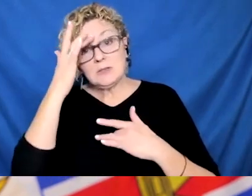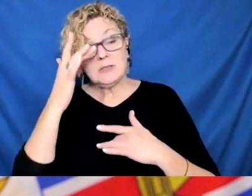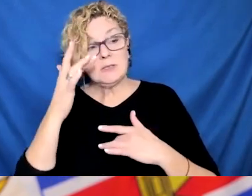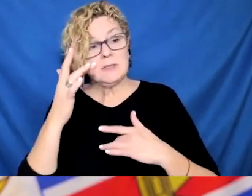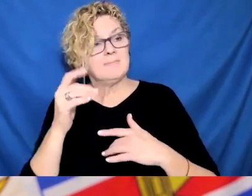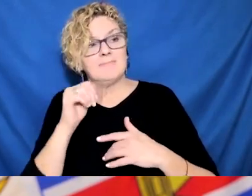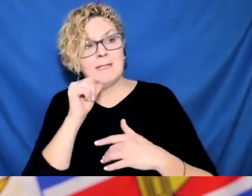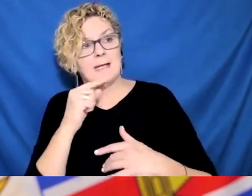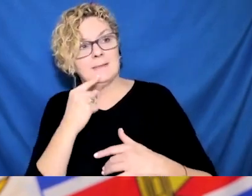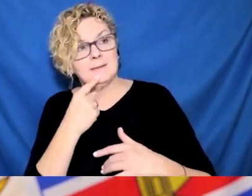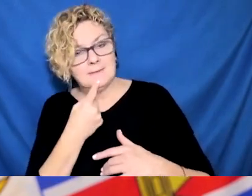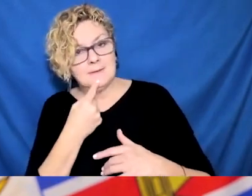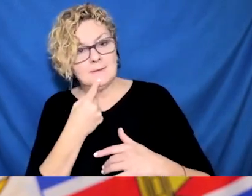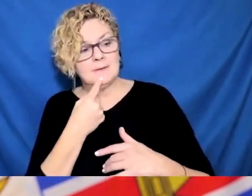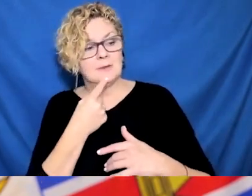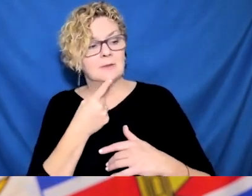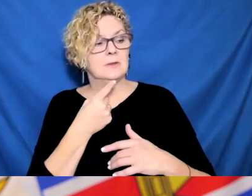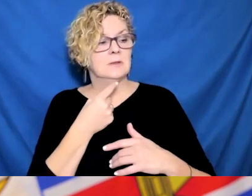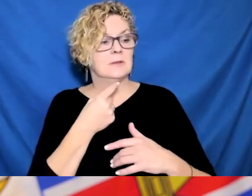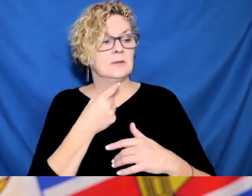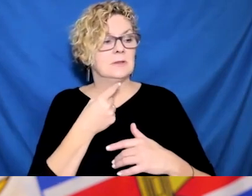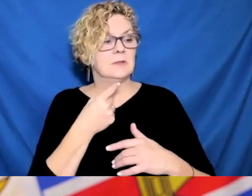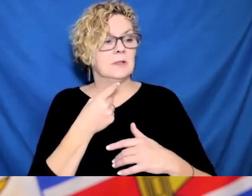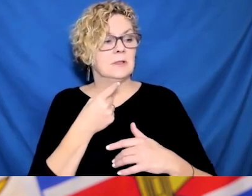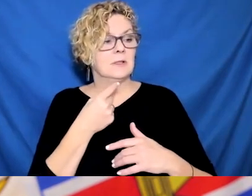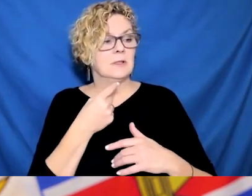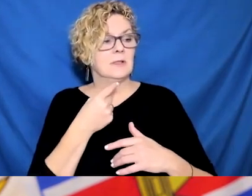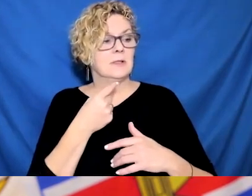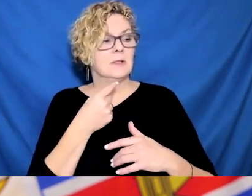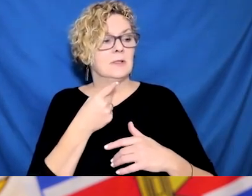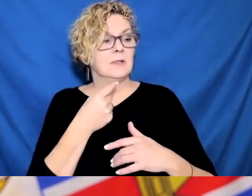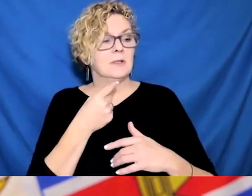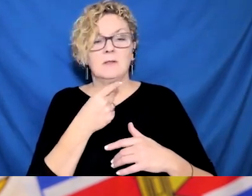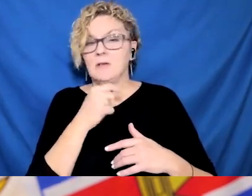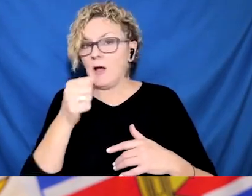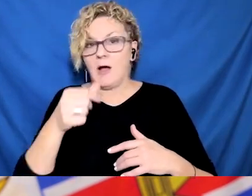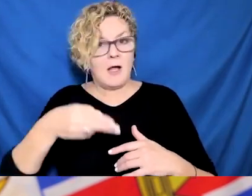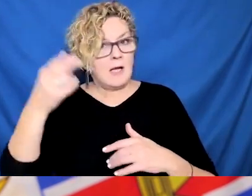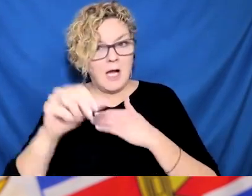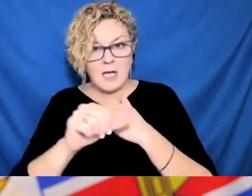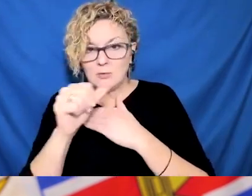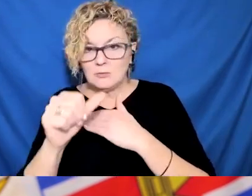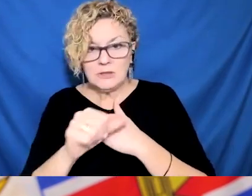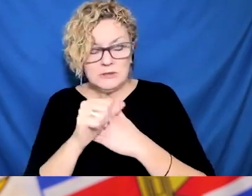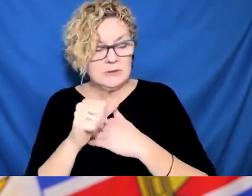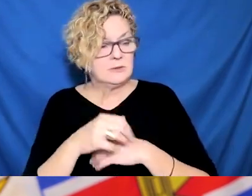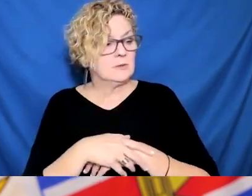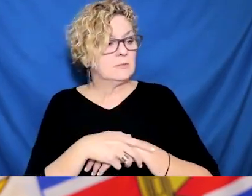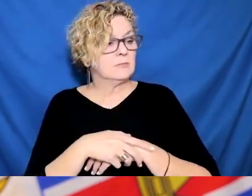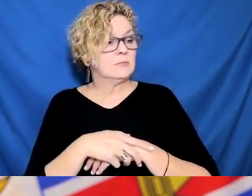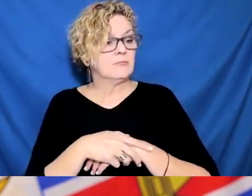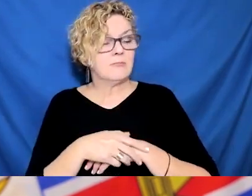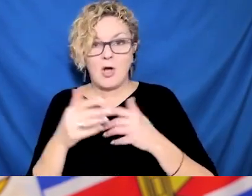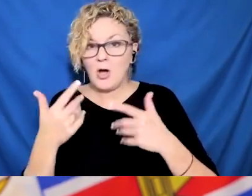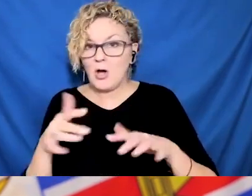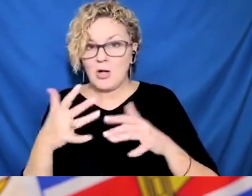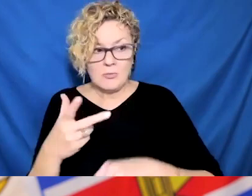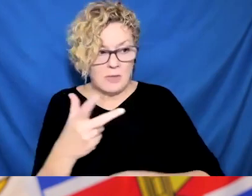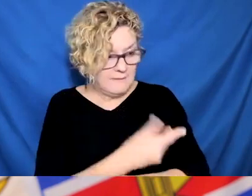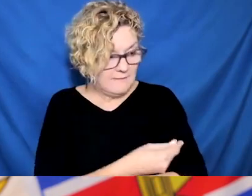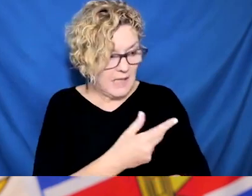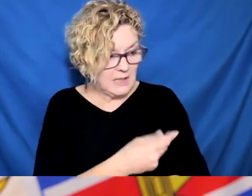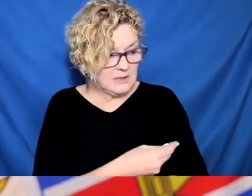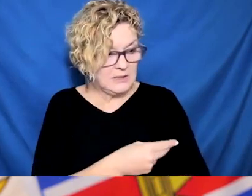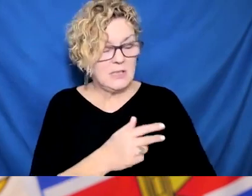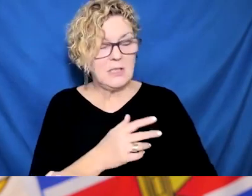are, of course, it's particularly, we are seeing that there's less risk. And of course, we're still collecting data on